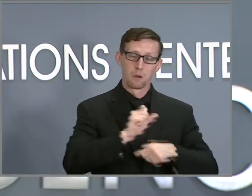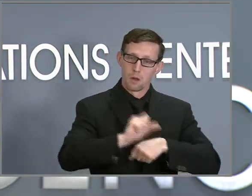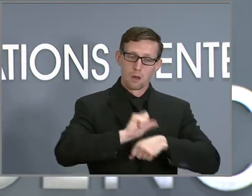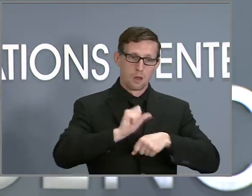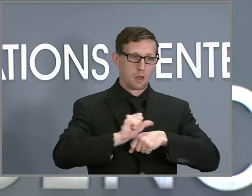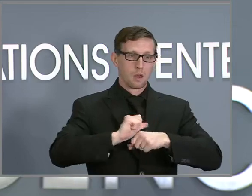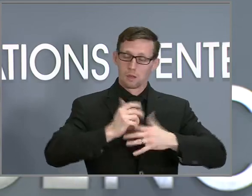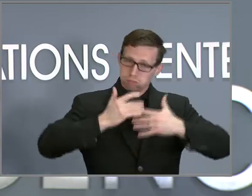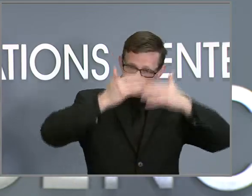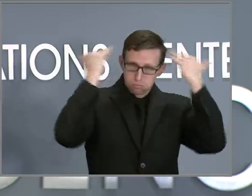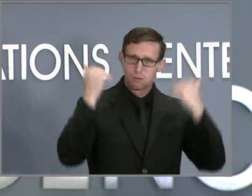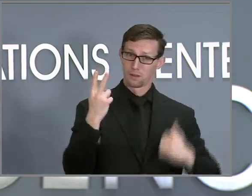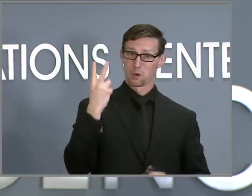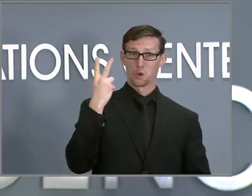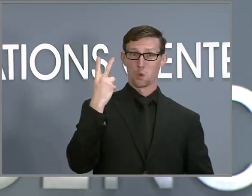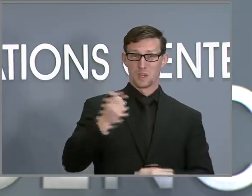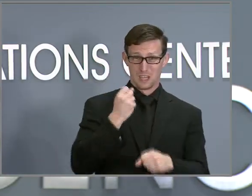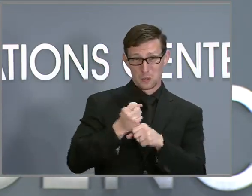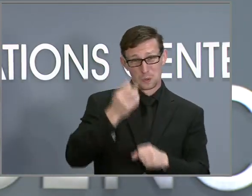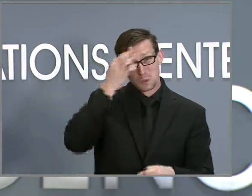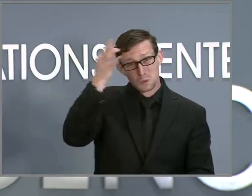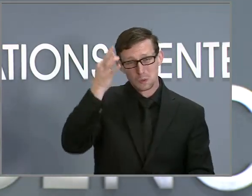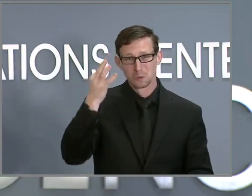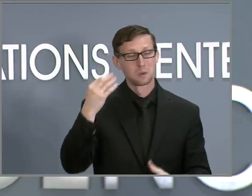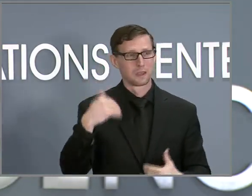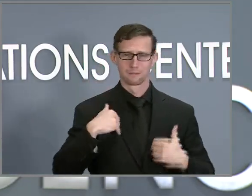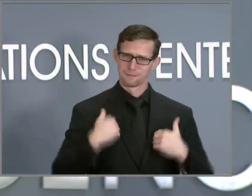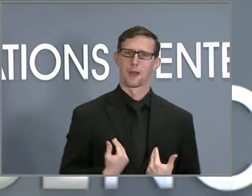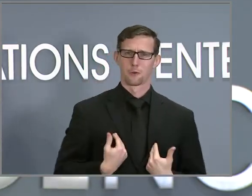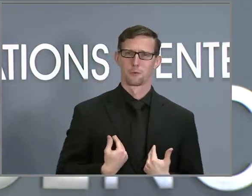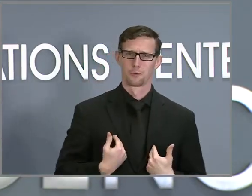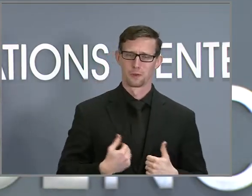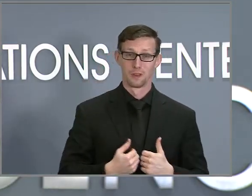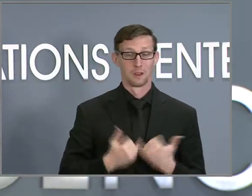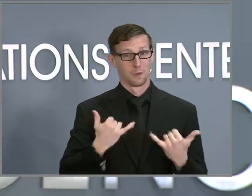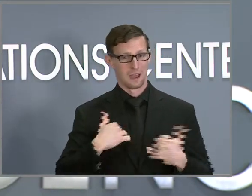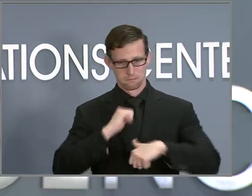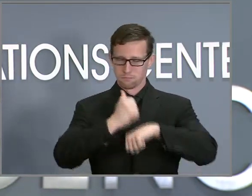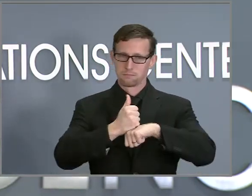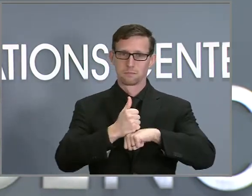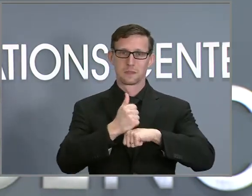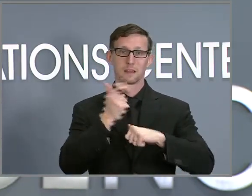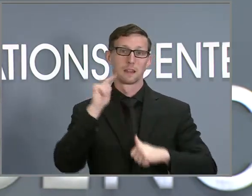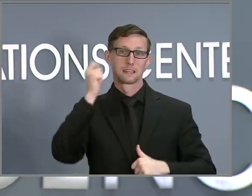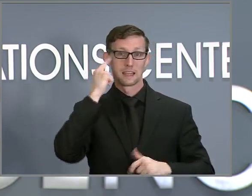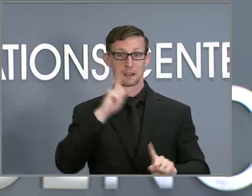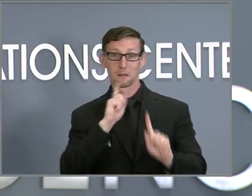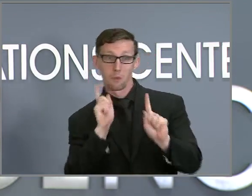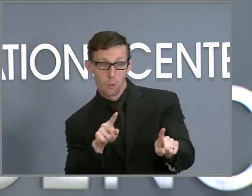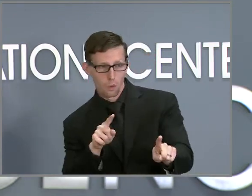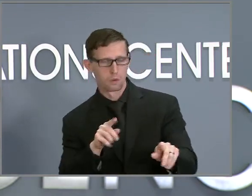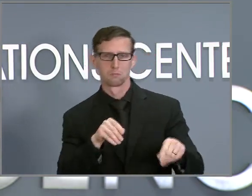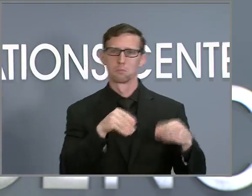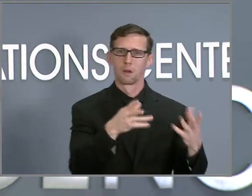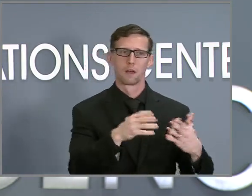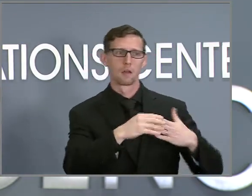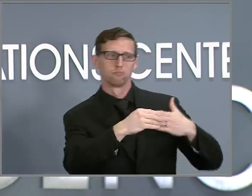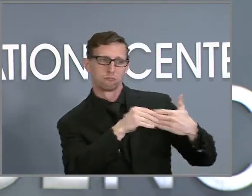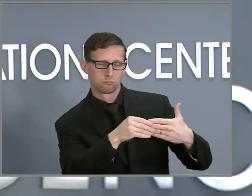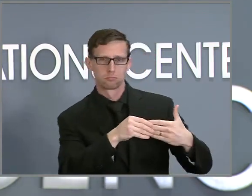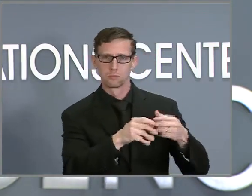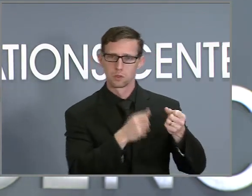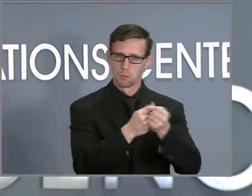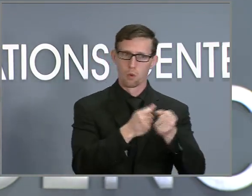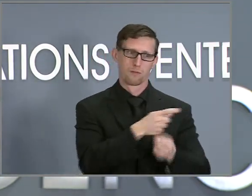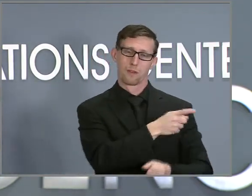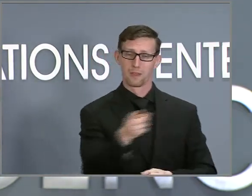I have executive orders in place giving them more flexibility and support to get through this. We